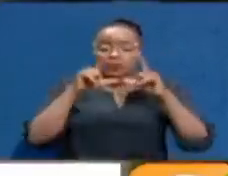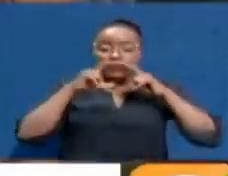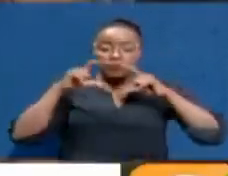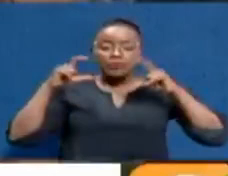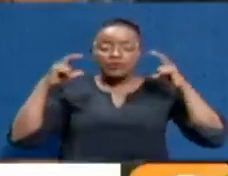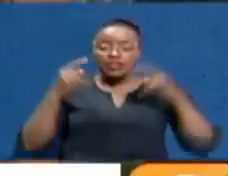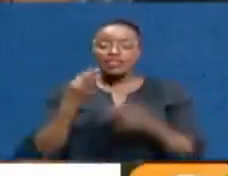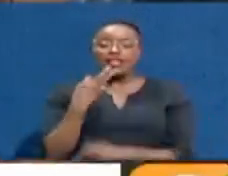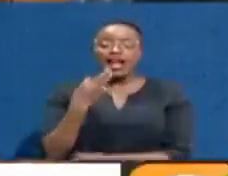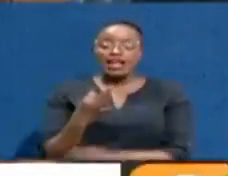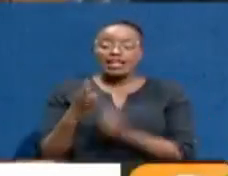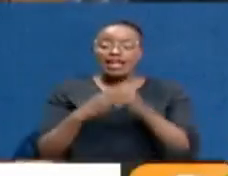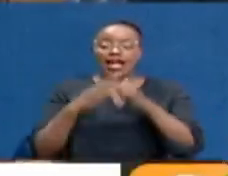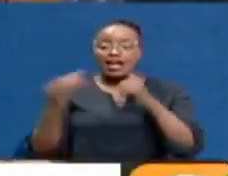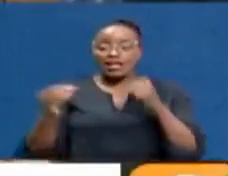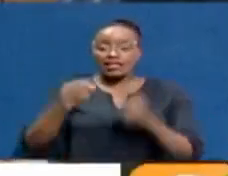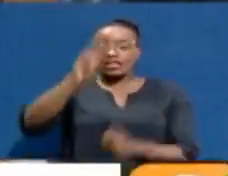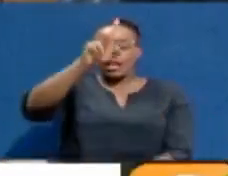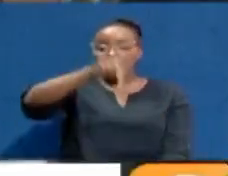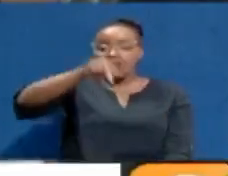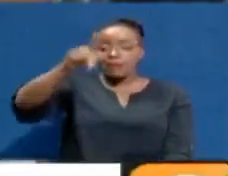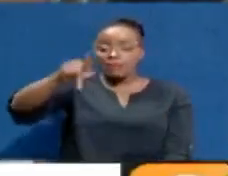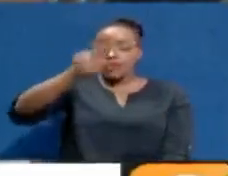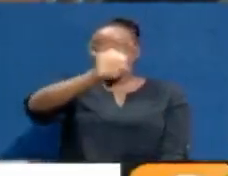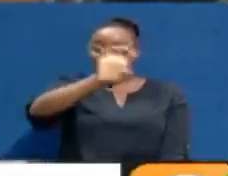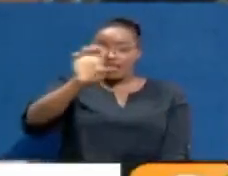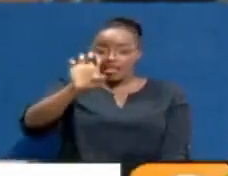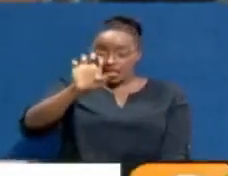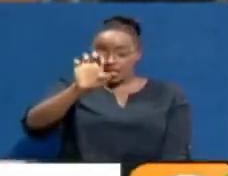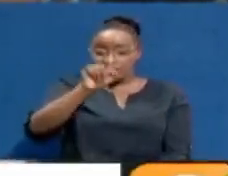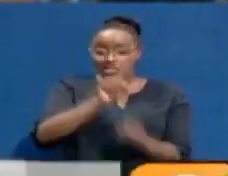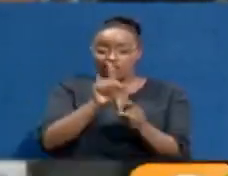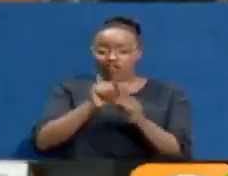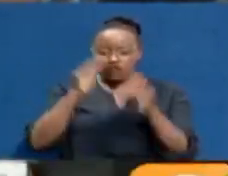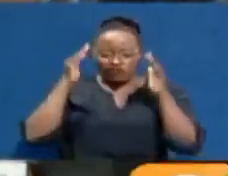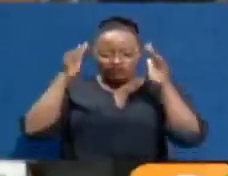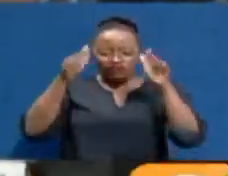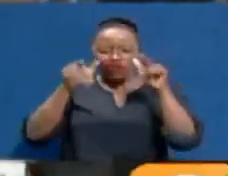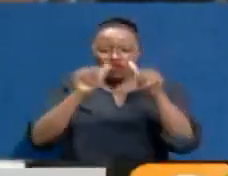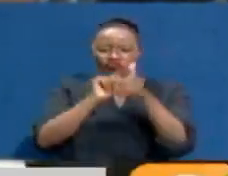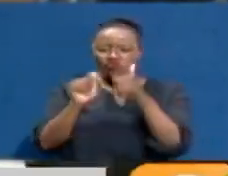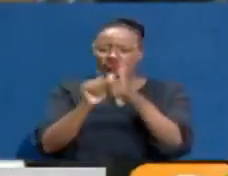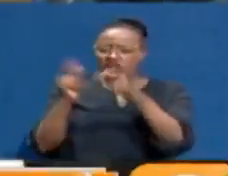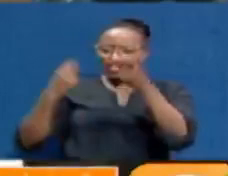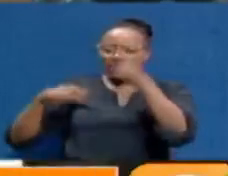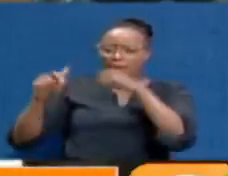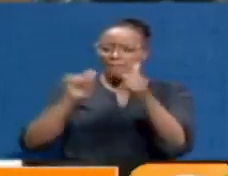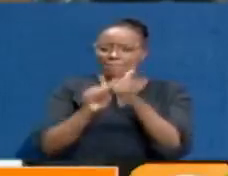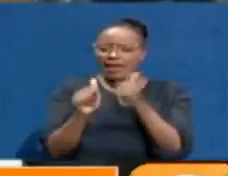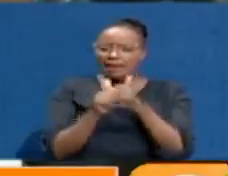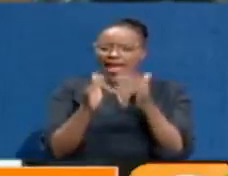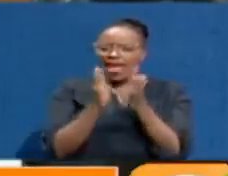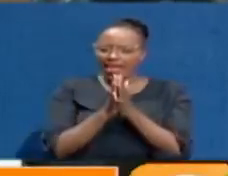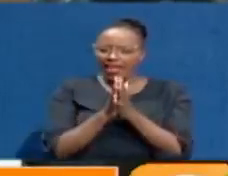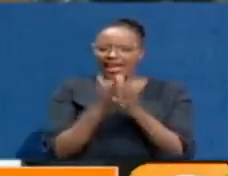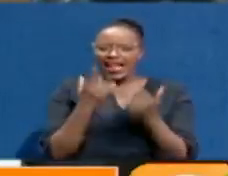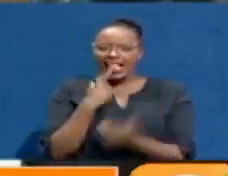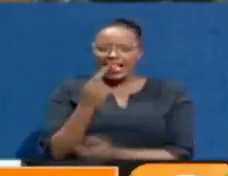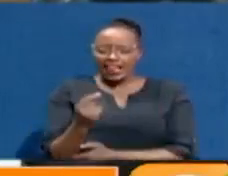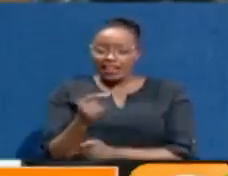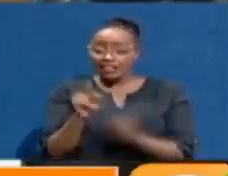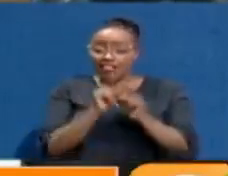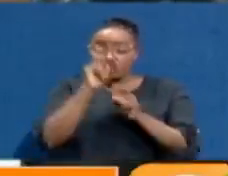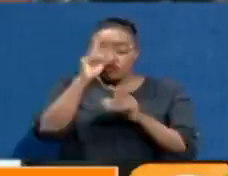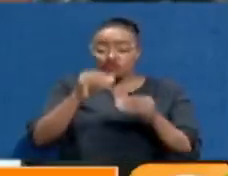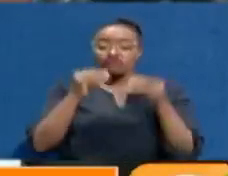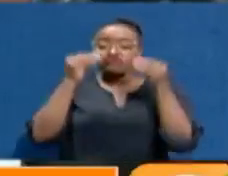PPEs. A company which is specialized in cereals, in cereal dealers, in cereal produce,